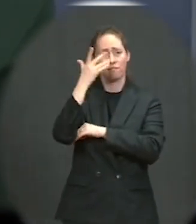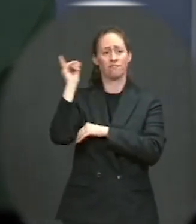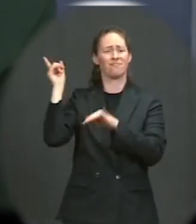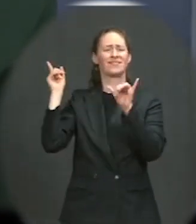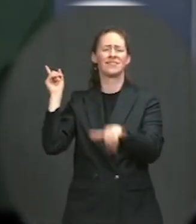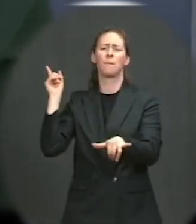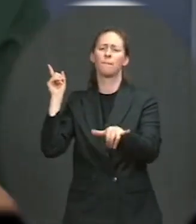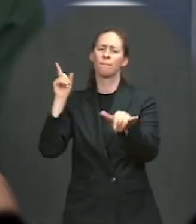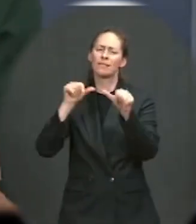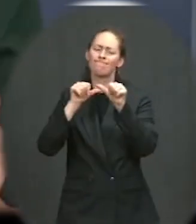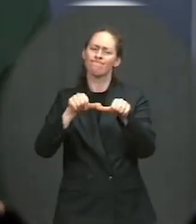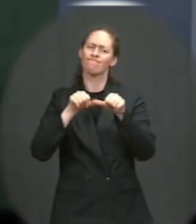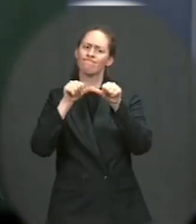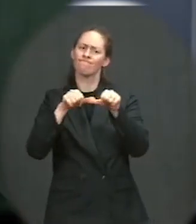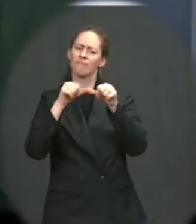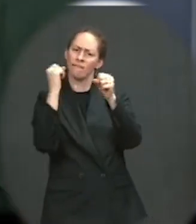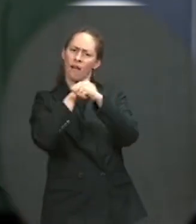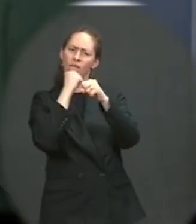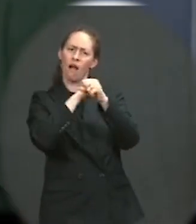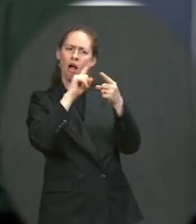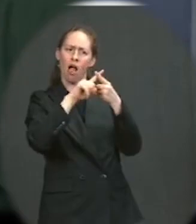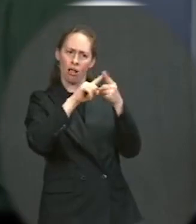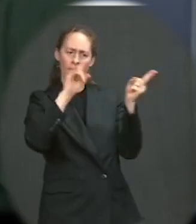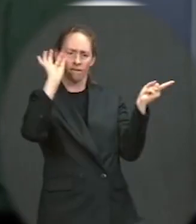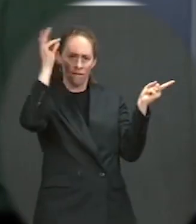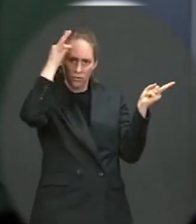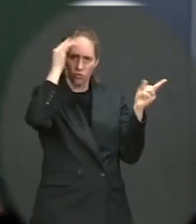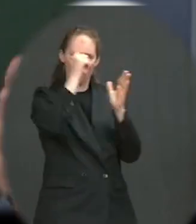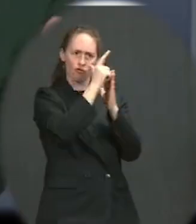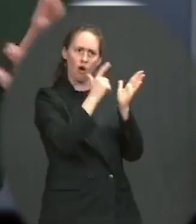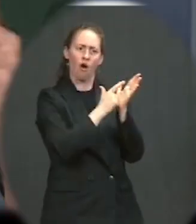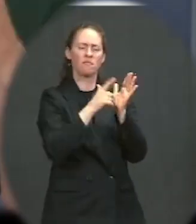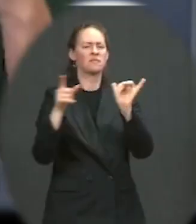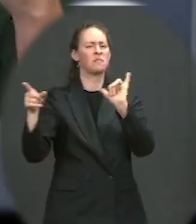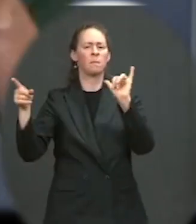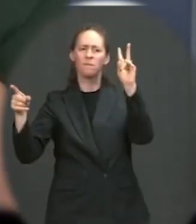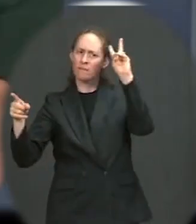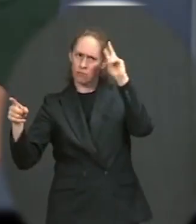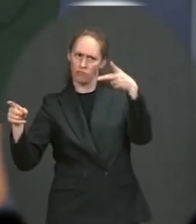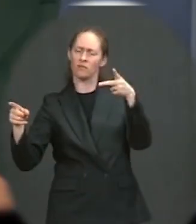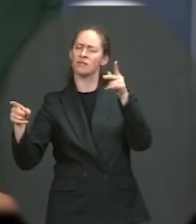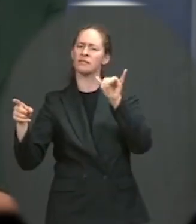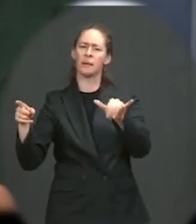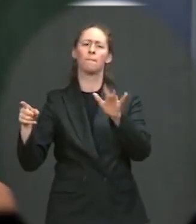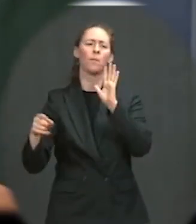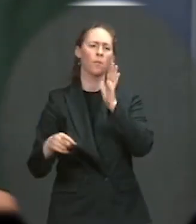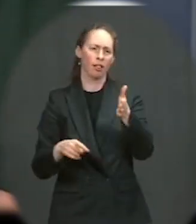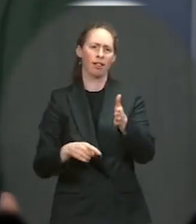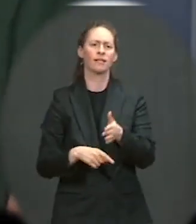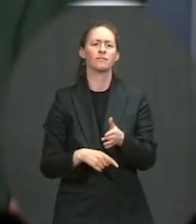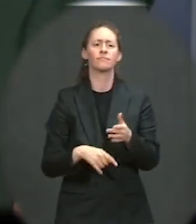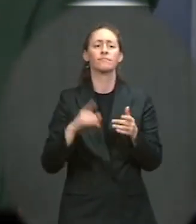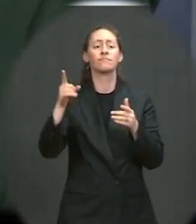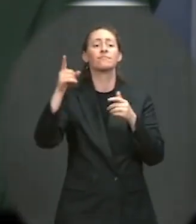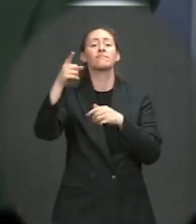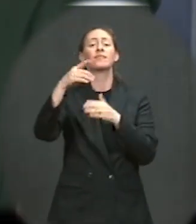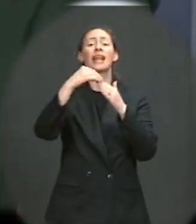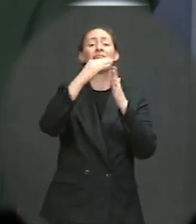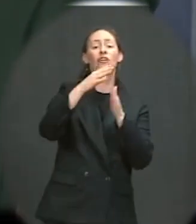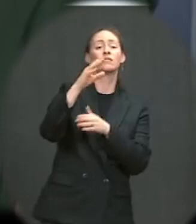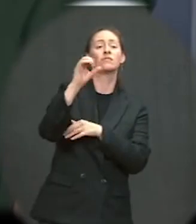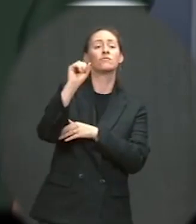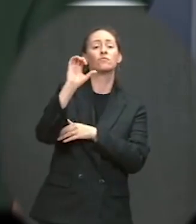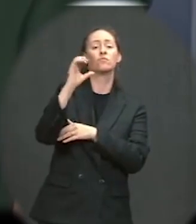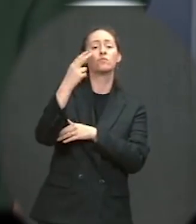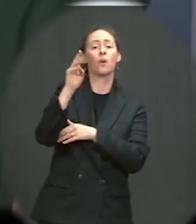federal legislation. The vice president is going to keep fighting for federal legislation. Leader Schumer and others have also made clear, I think, on the floor last night, they're